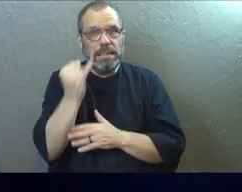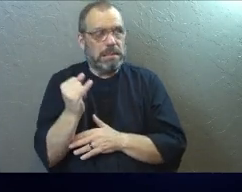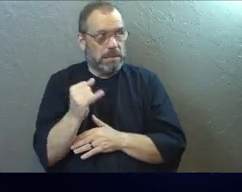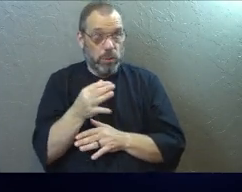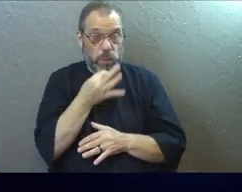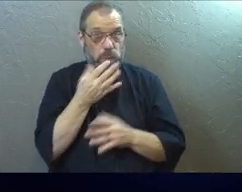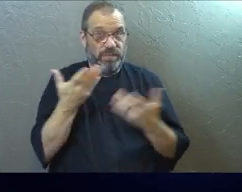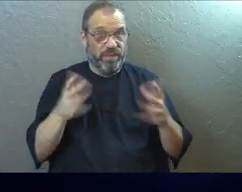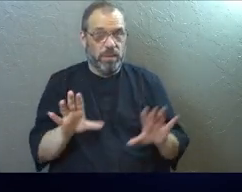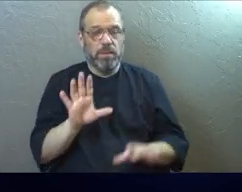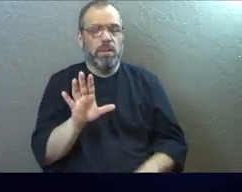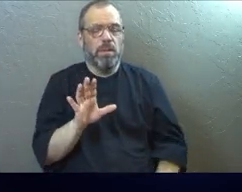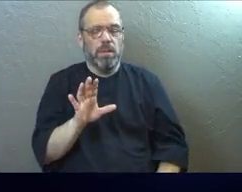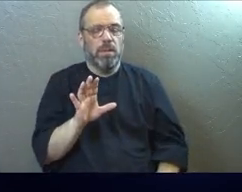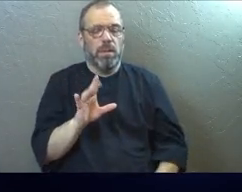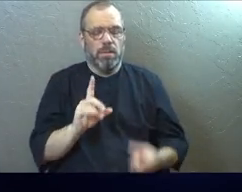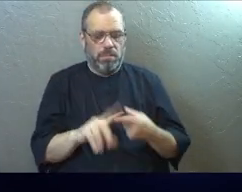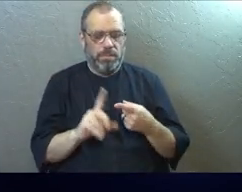here for us.